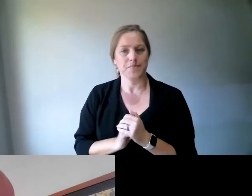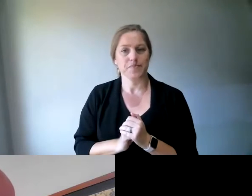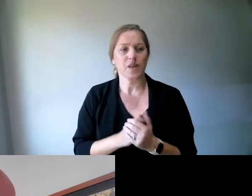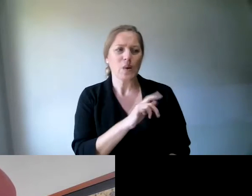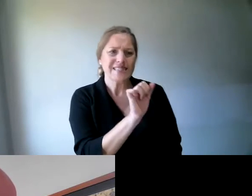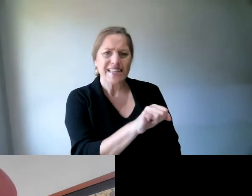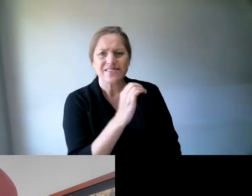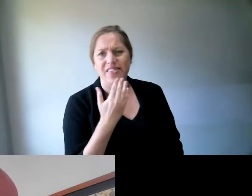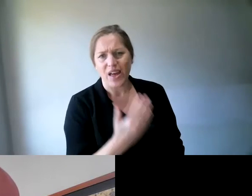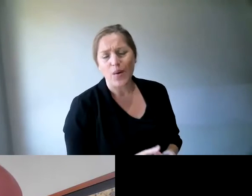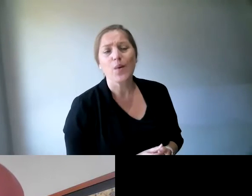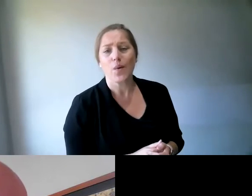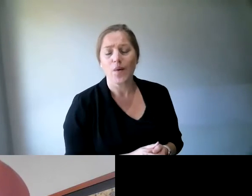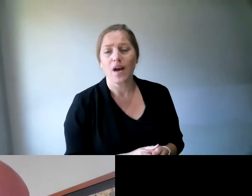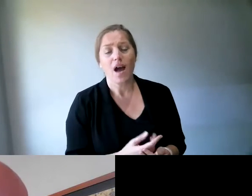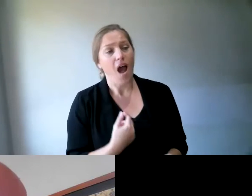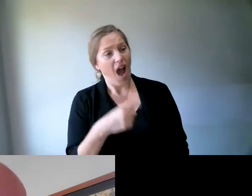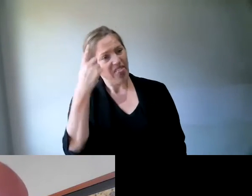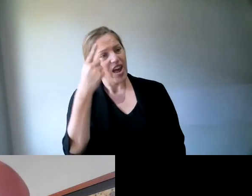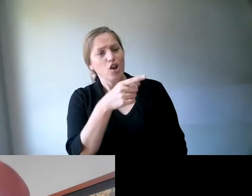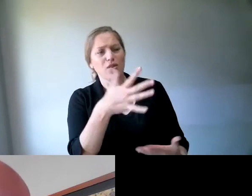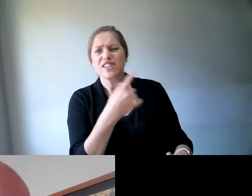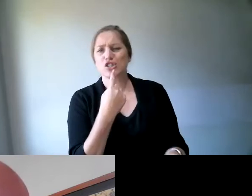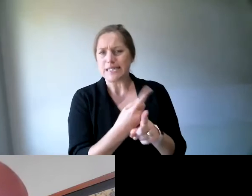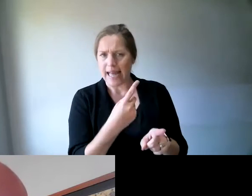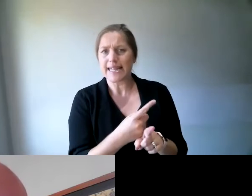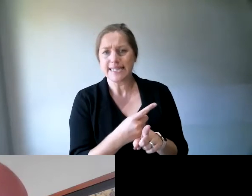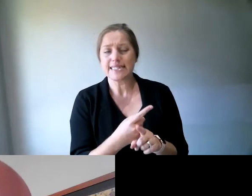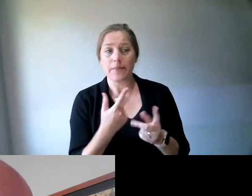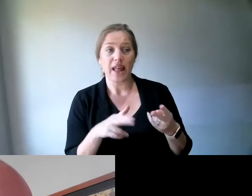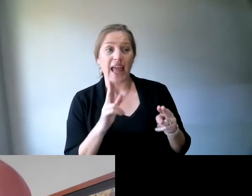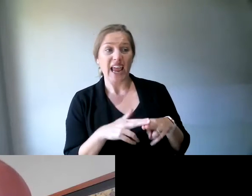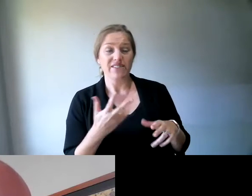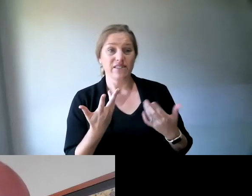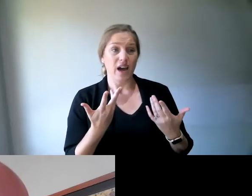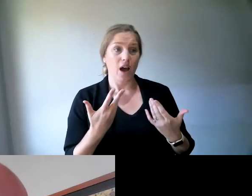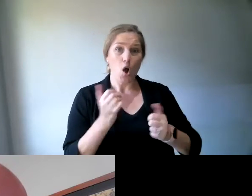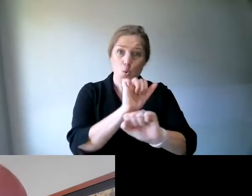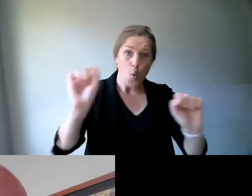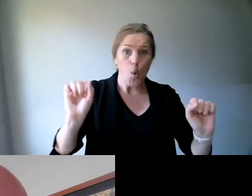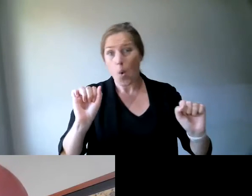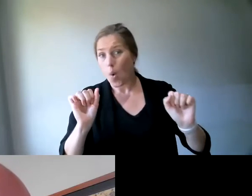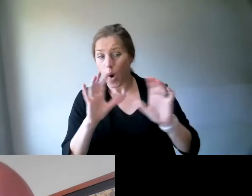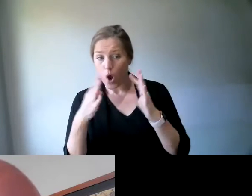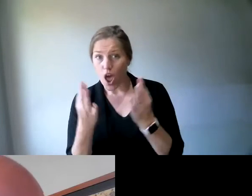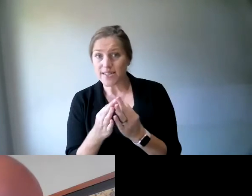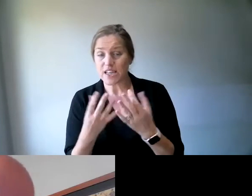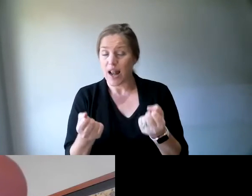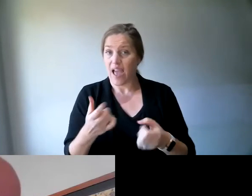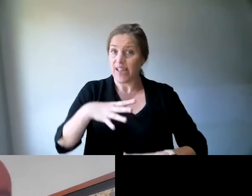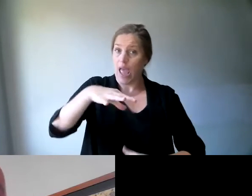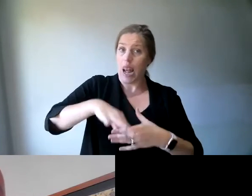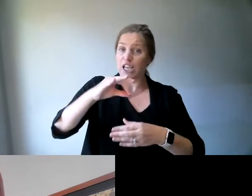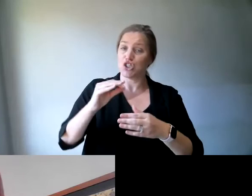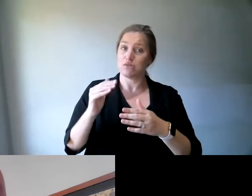quite easy in many respects have already referred to it is if your organization is developing some sort of an election platform or list of election